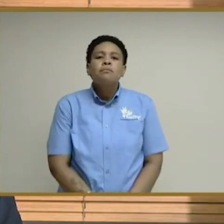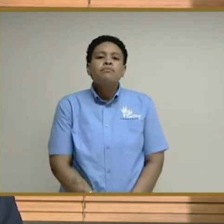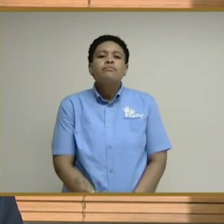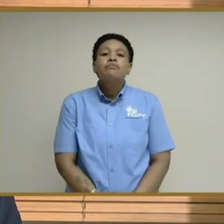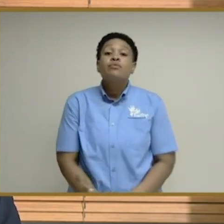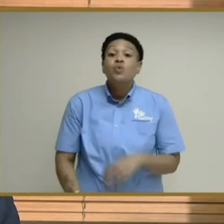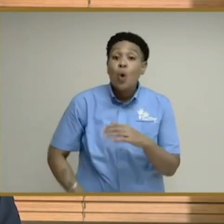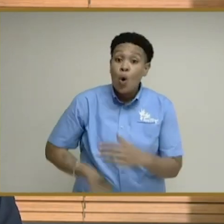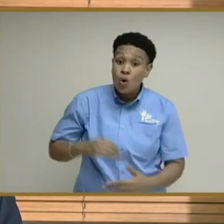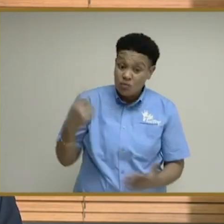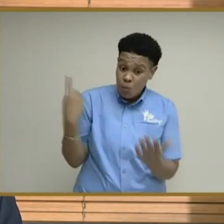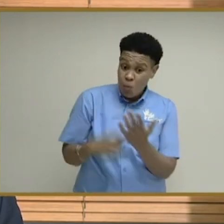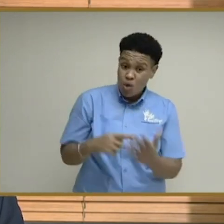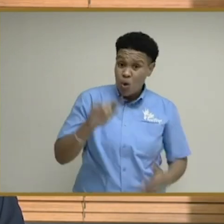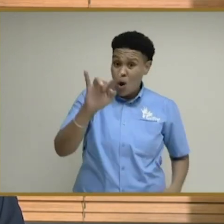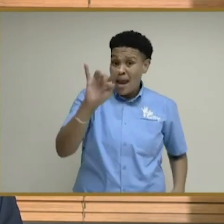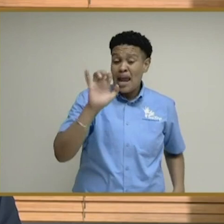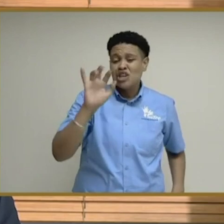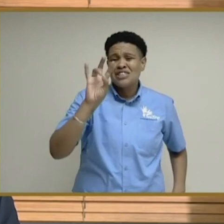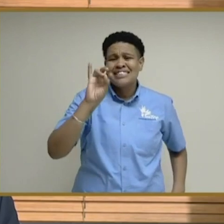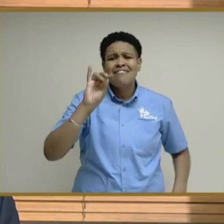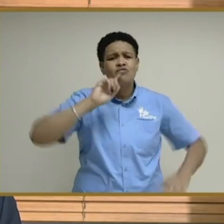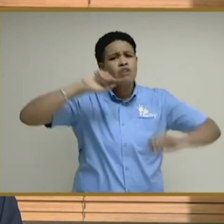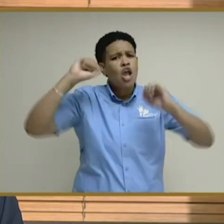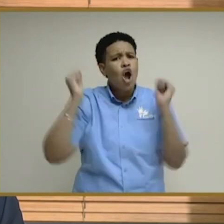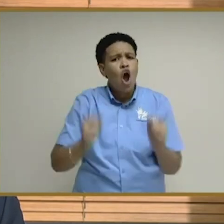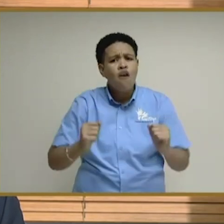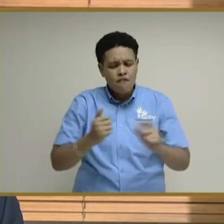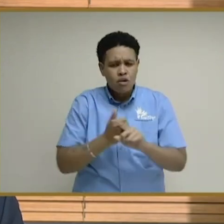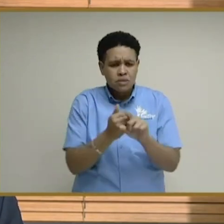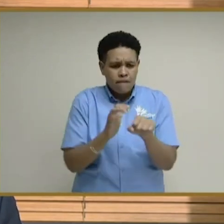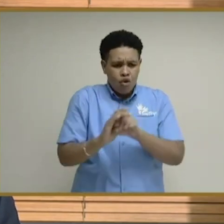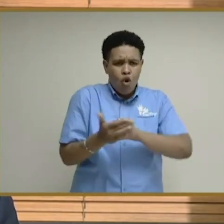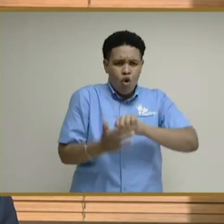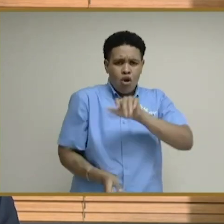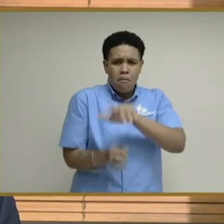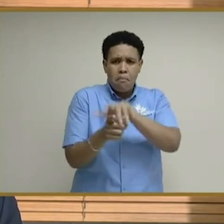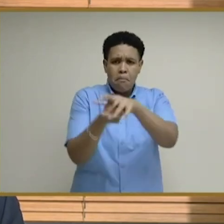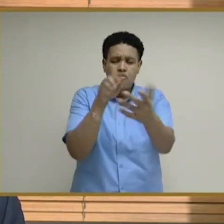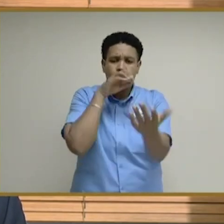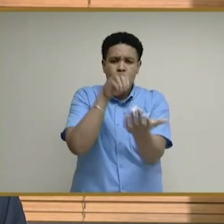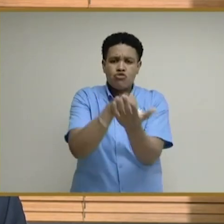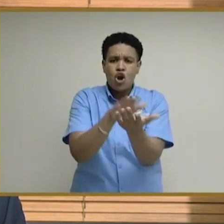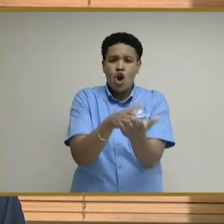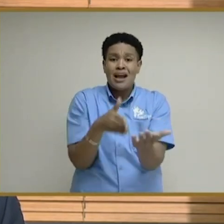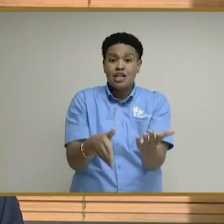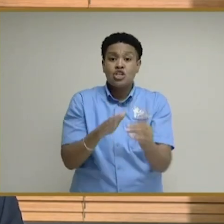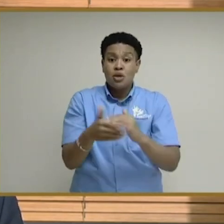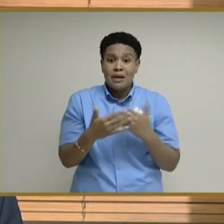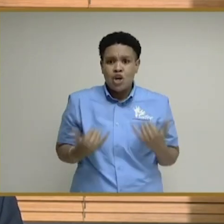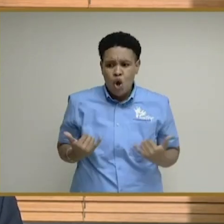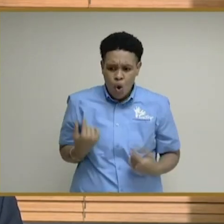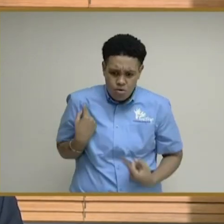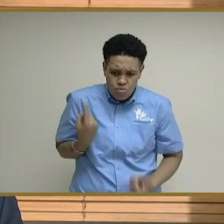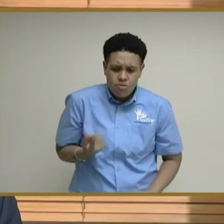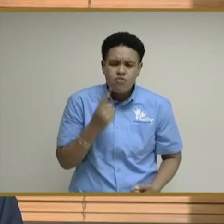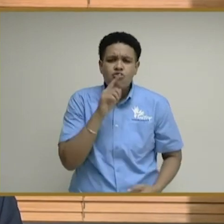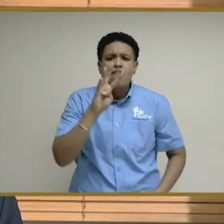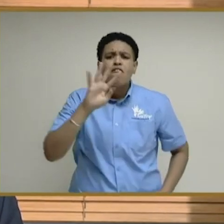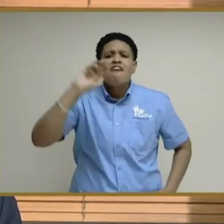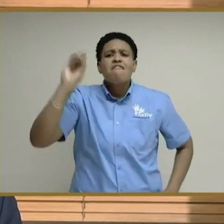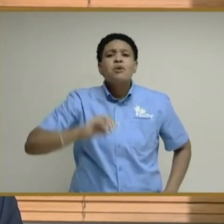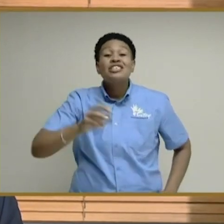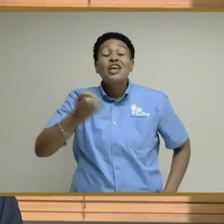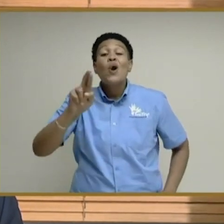Of the 1,870 confirmed COVID-19 cases recorded in Jamaica up to now, 45